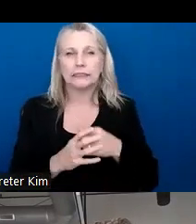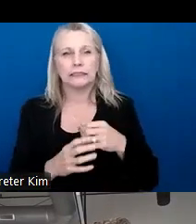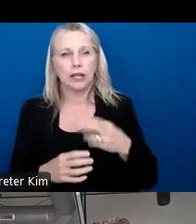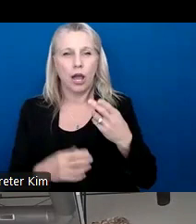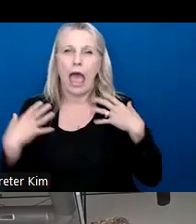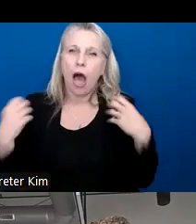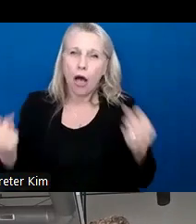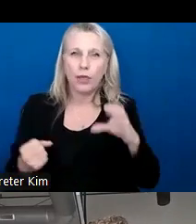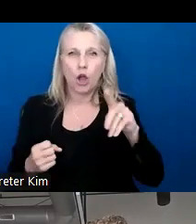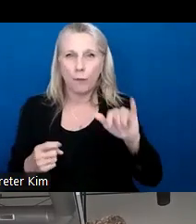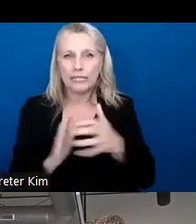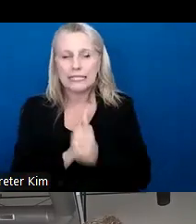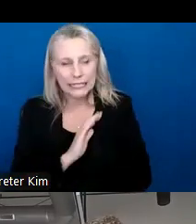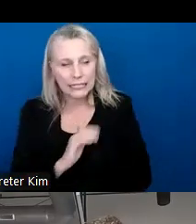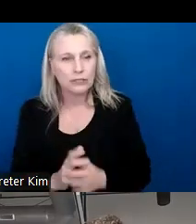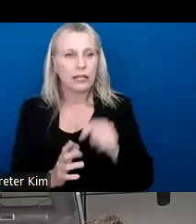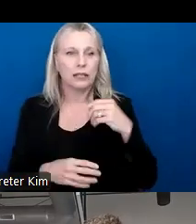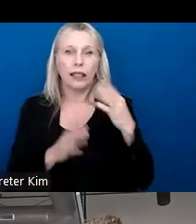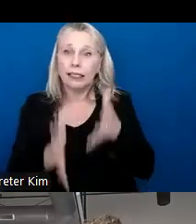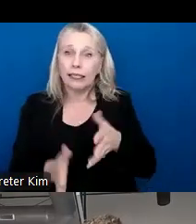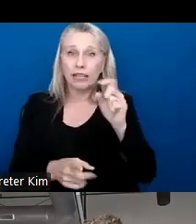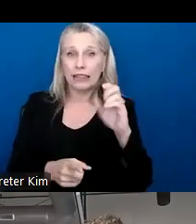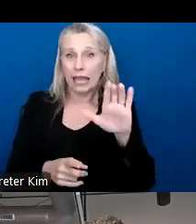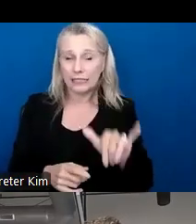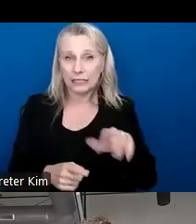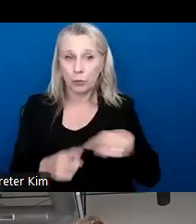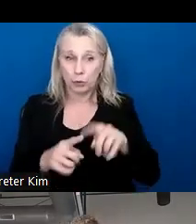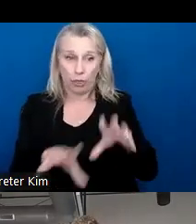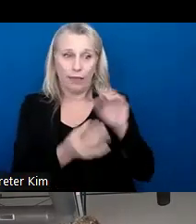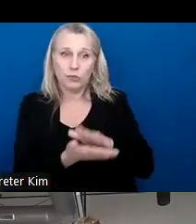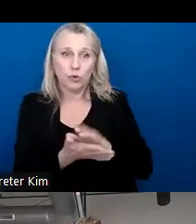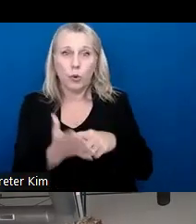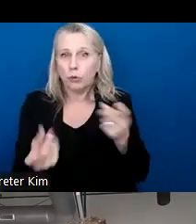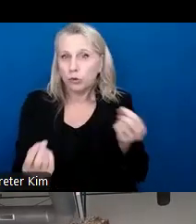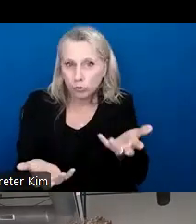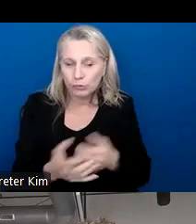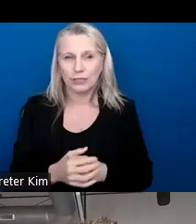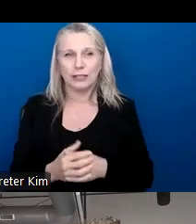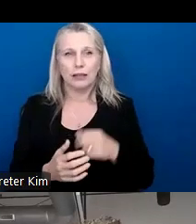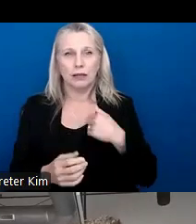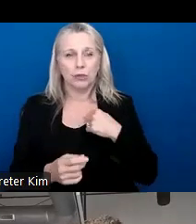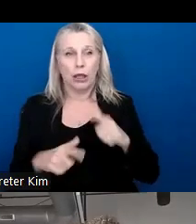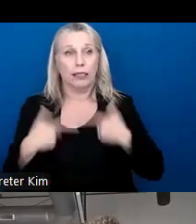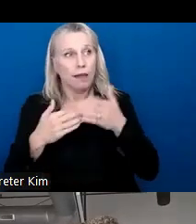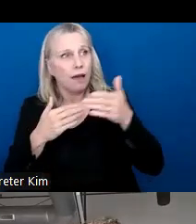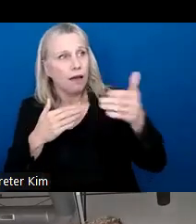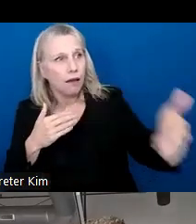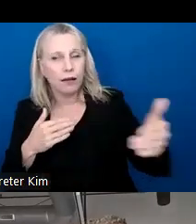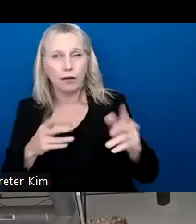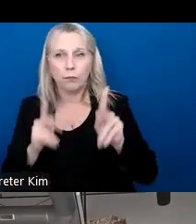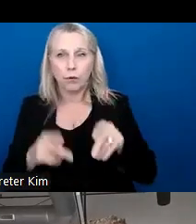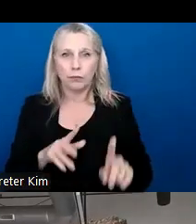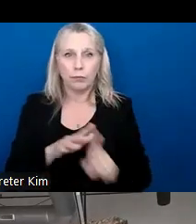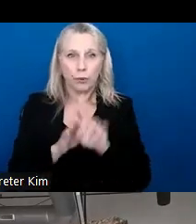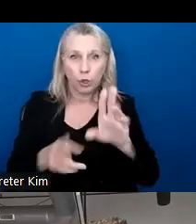legacy, which is cool. Like, who do you want to be when you leave the school? Um, when you move on and they bring your name up, what, what are they going to say about